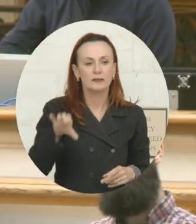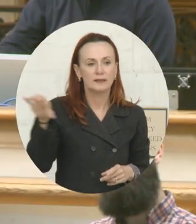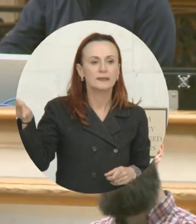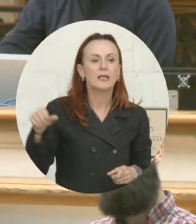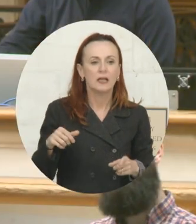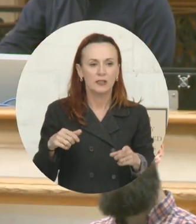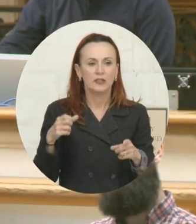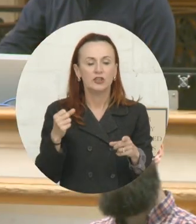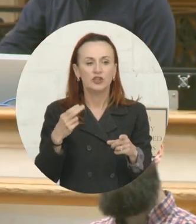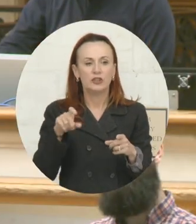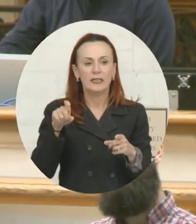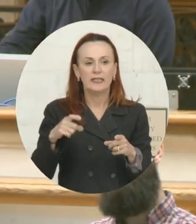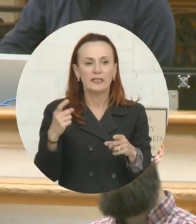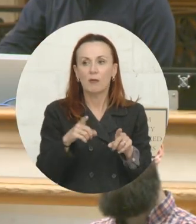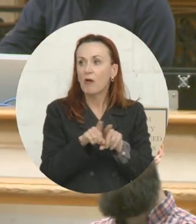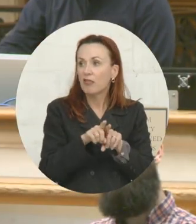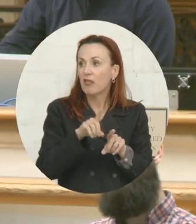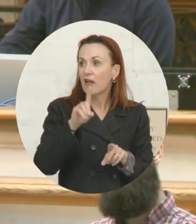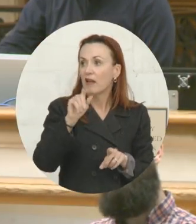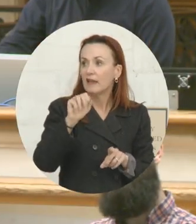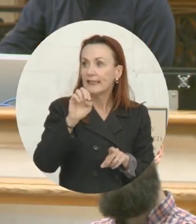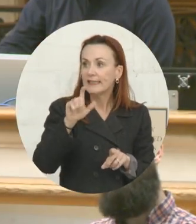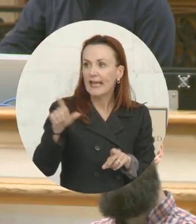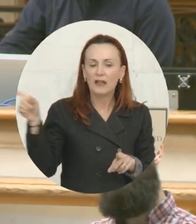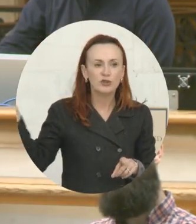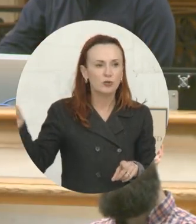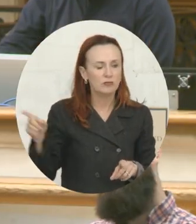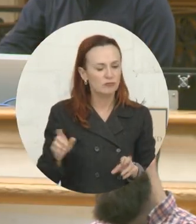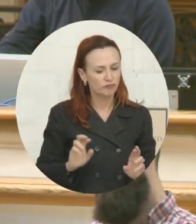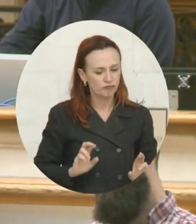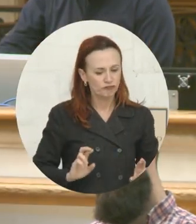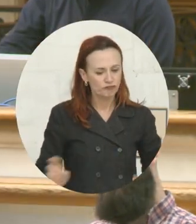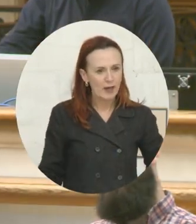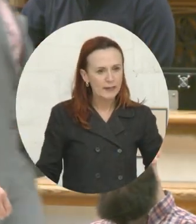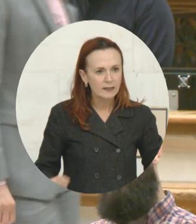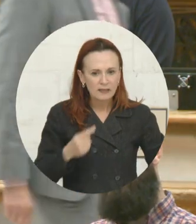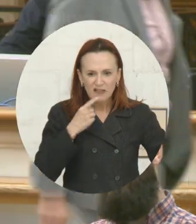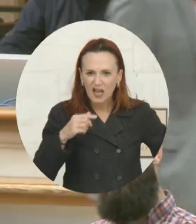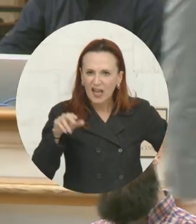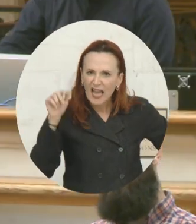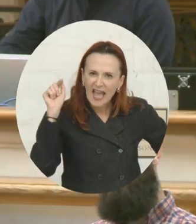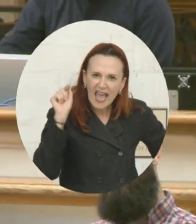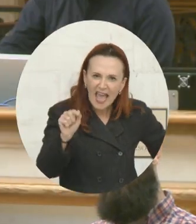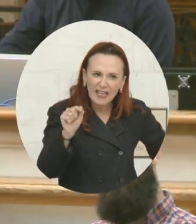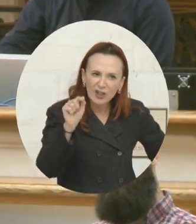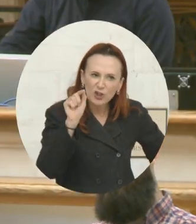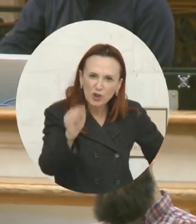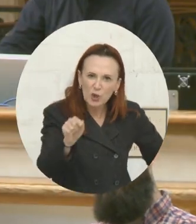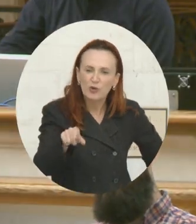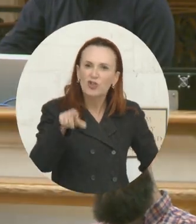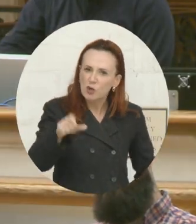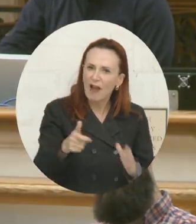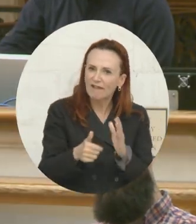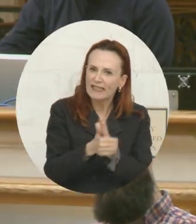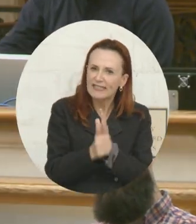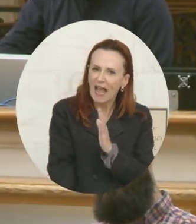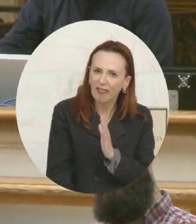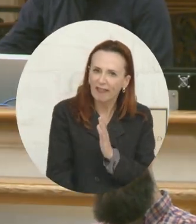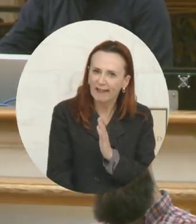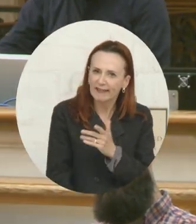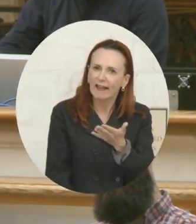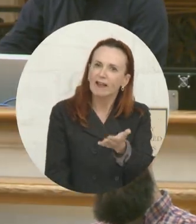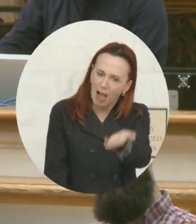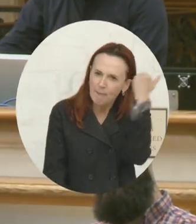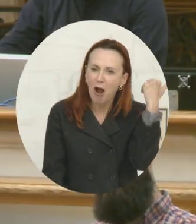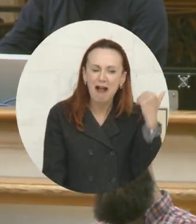We need someone like Daniel Holmesy who sticks his neck out and says, hey, you, you got a talent. Because each one